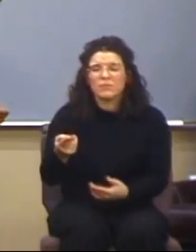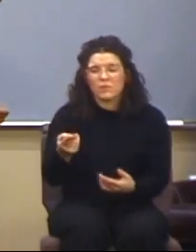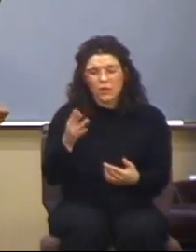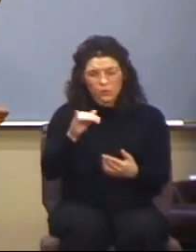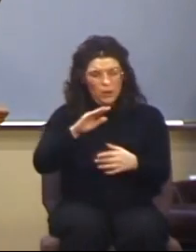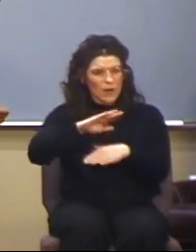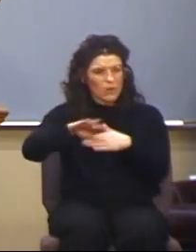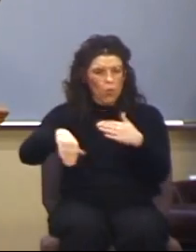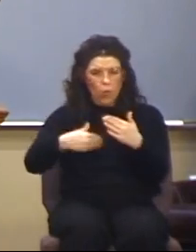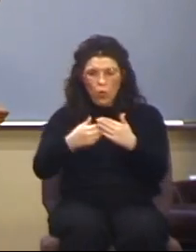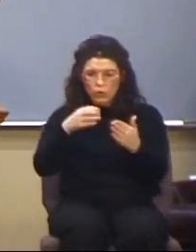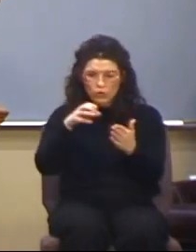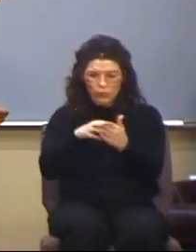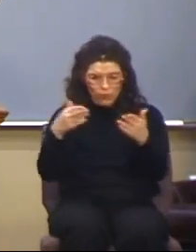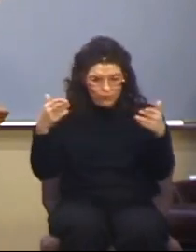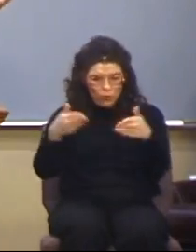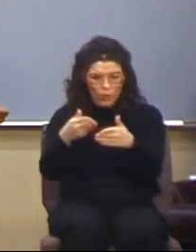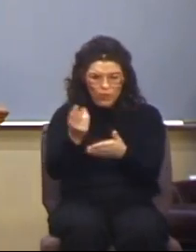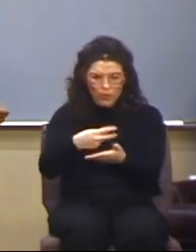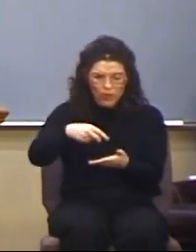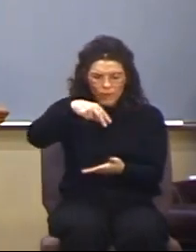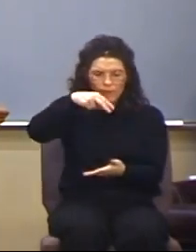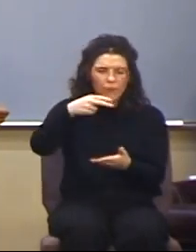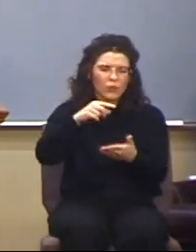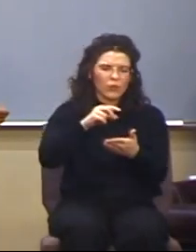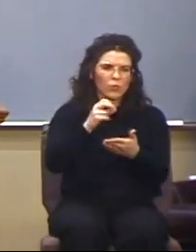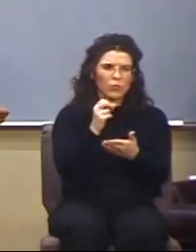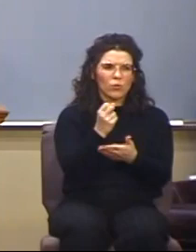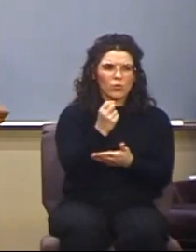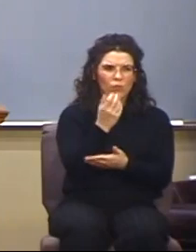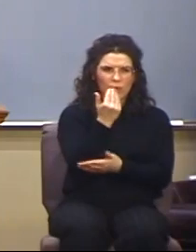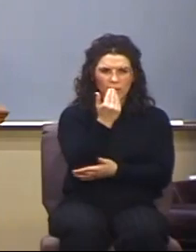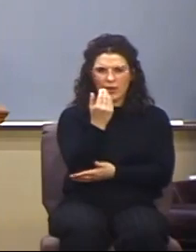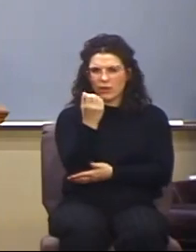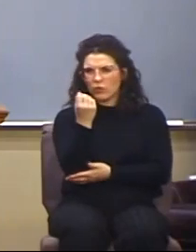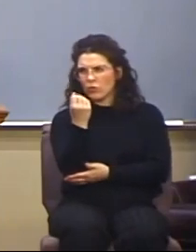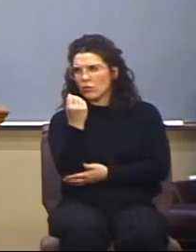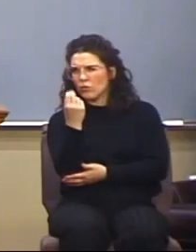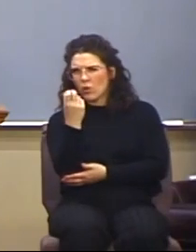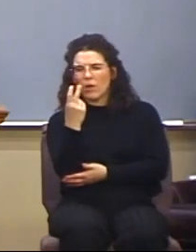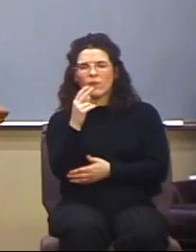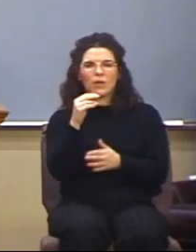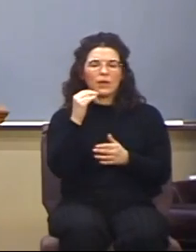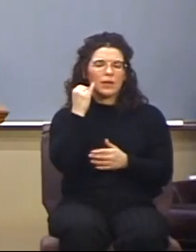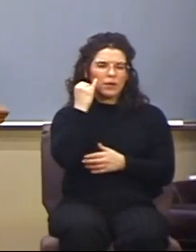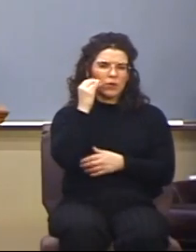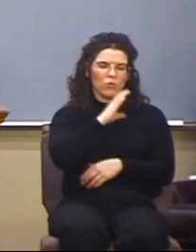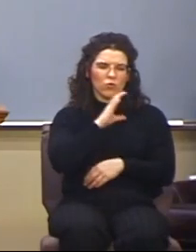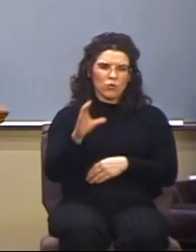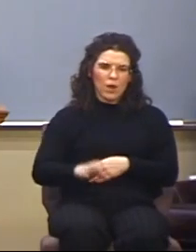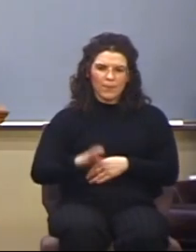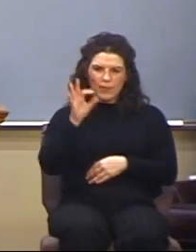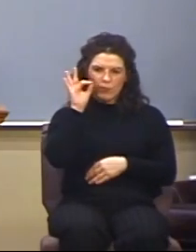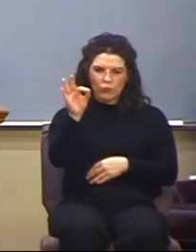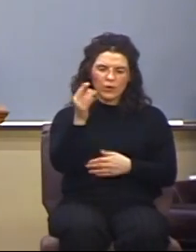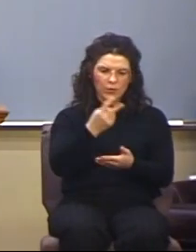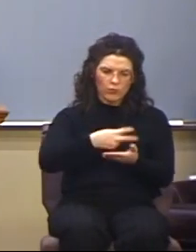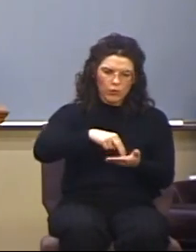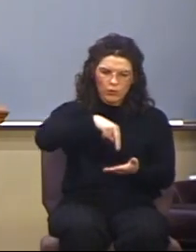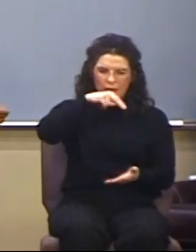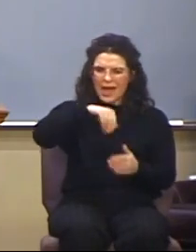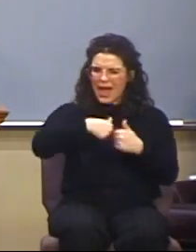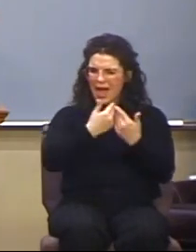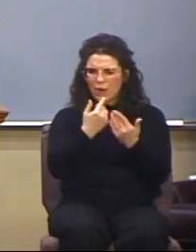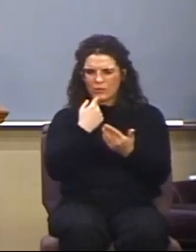verse 12, chapter 15. Now, if Christ be preached that He rose from the dead, how say some among you that there is no resurrection of the